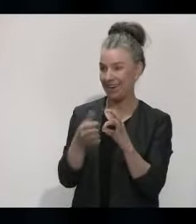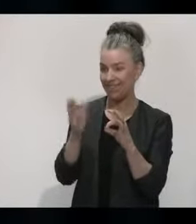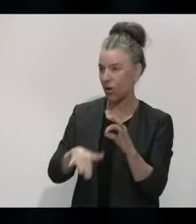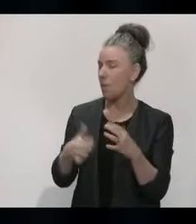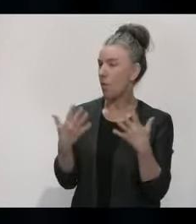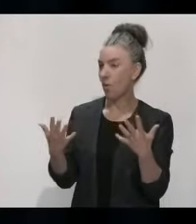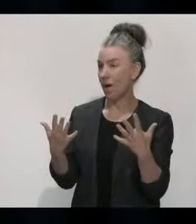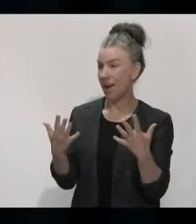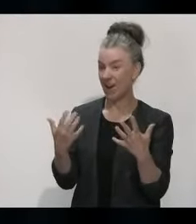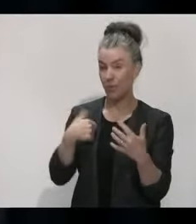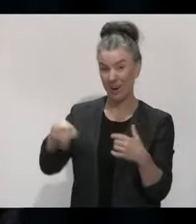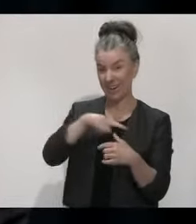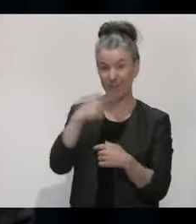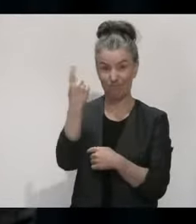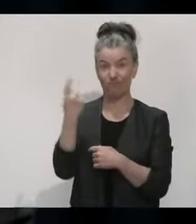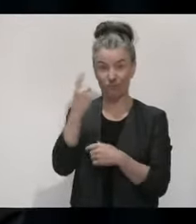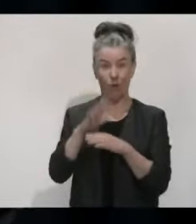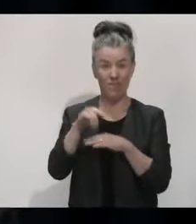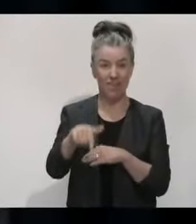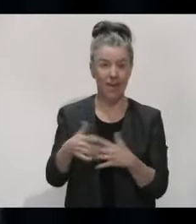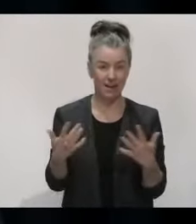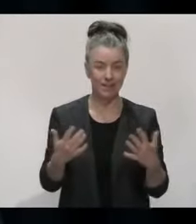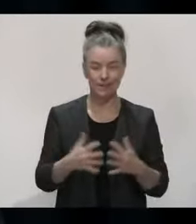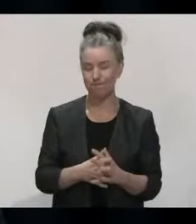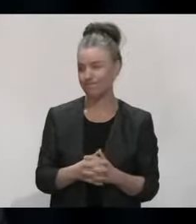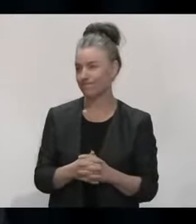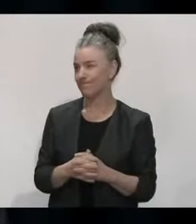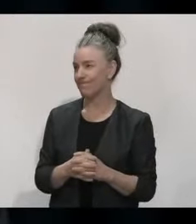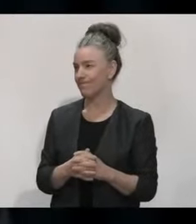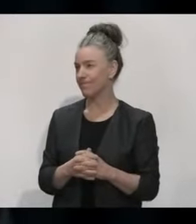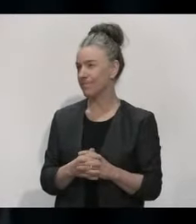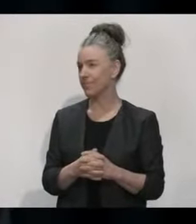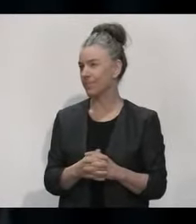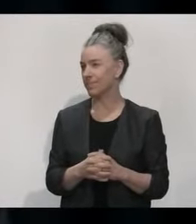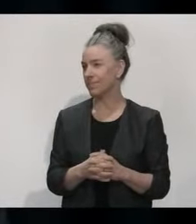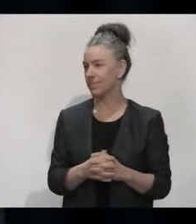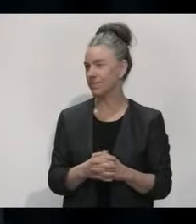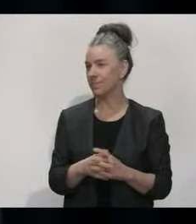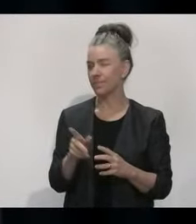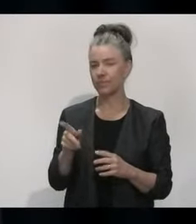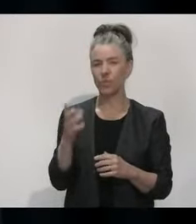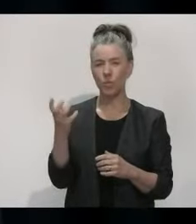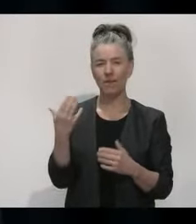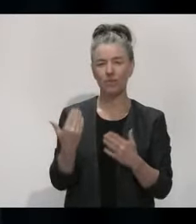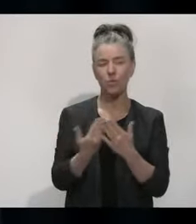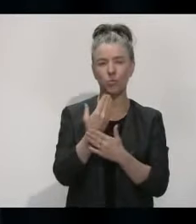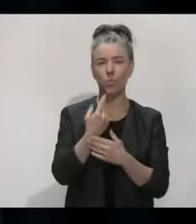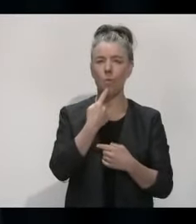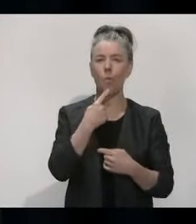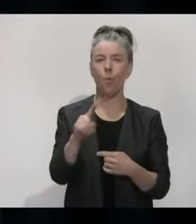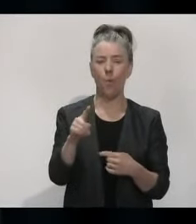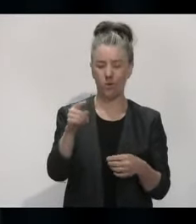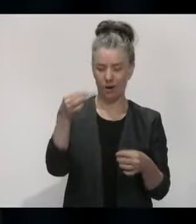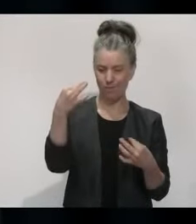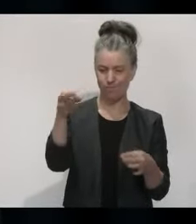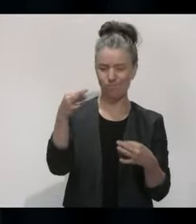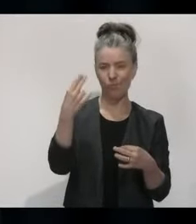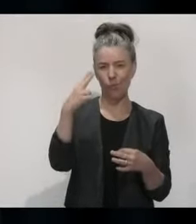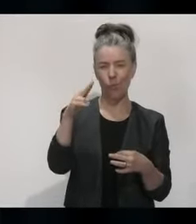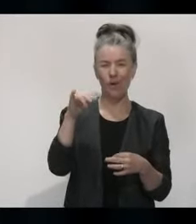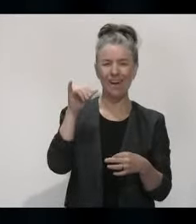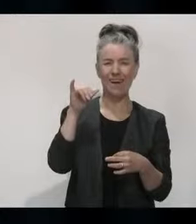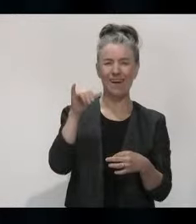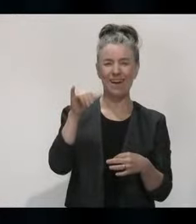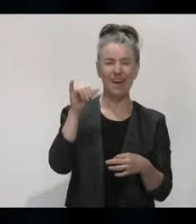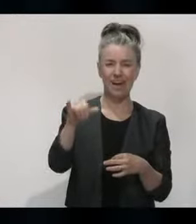So it is a bit of a mystery. Is there any complications with the air border order because the rules were supposed to have been updated more than a week